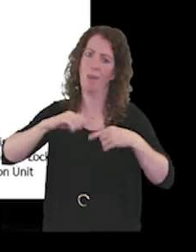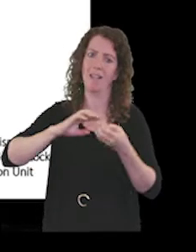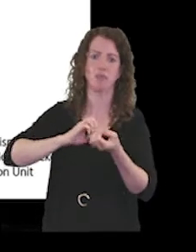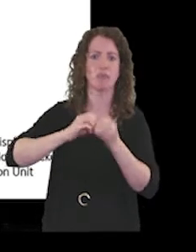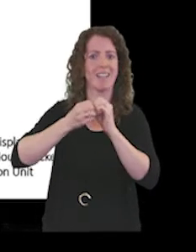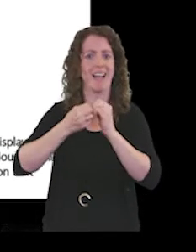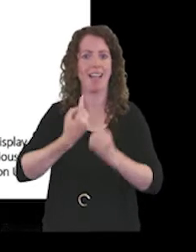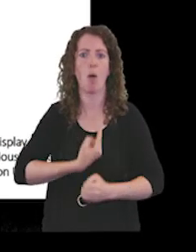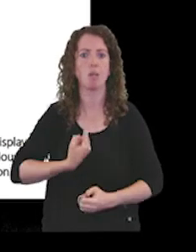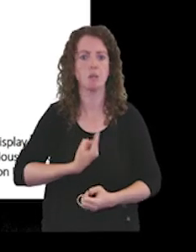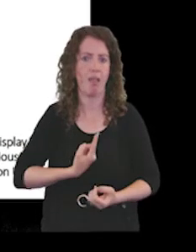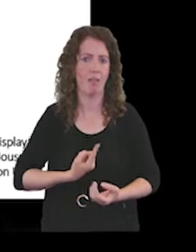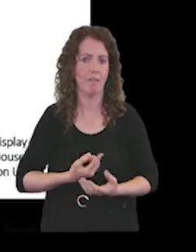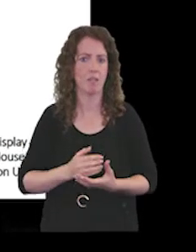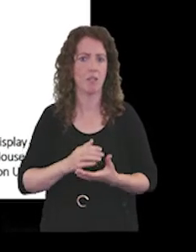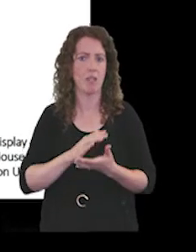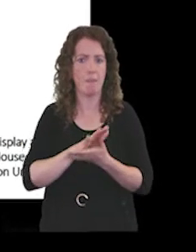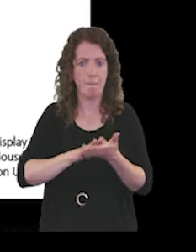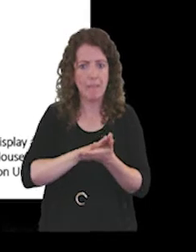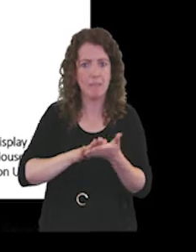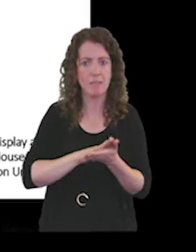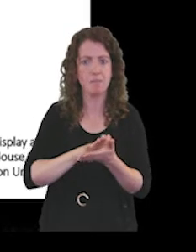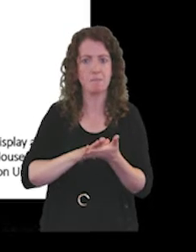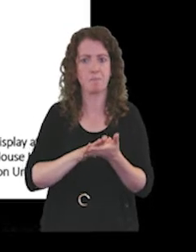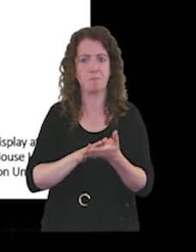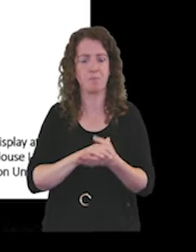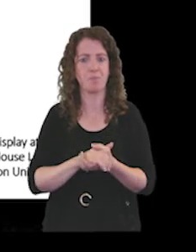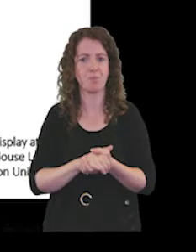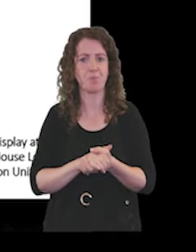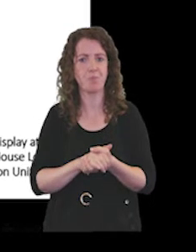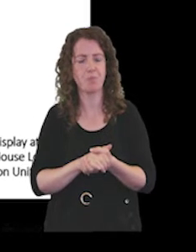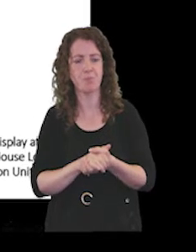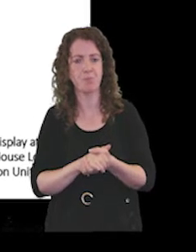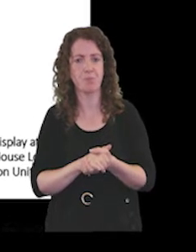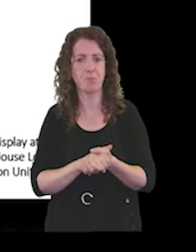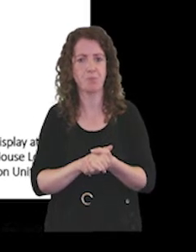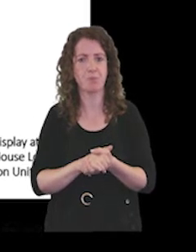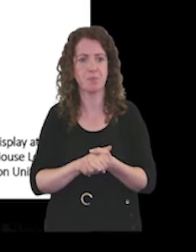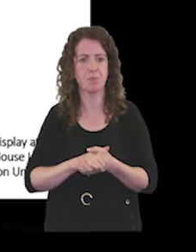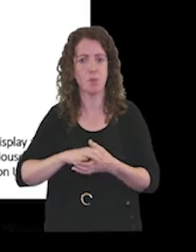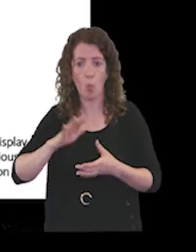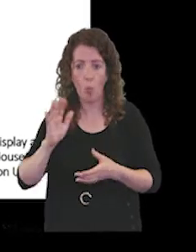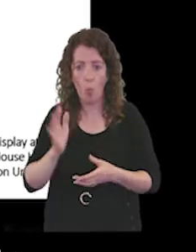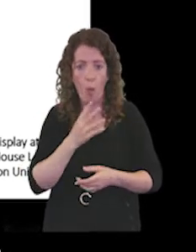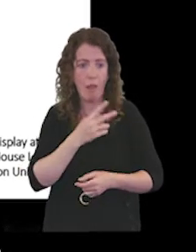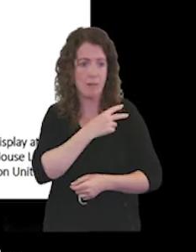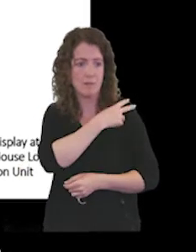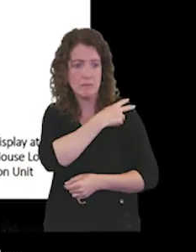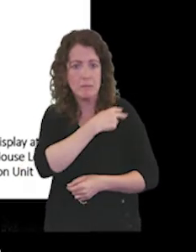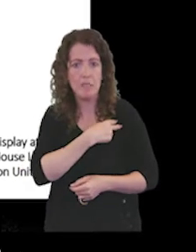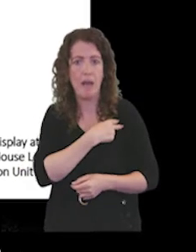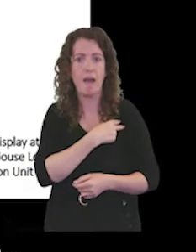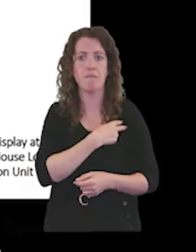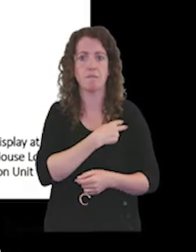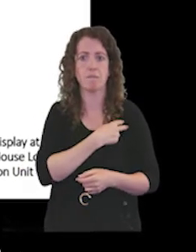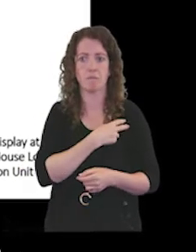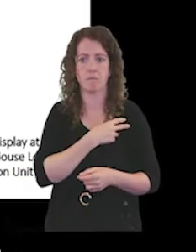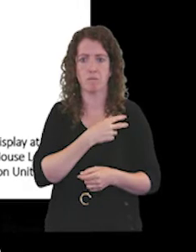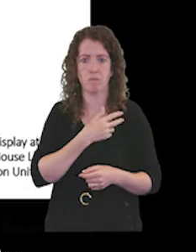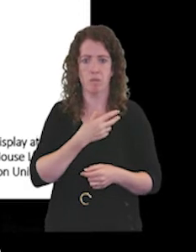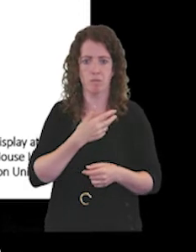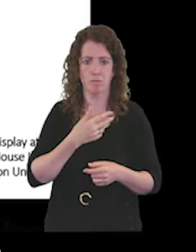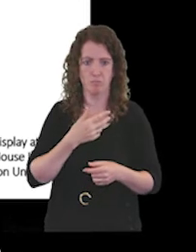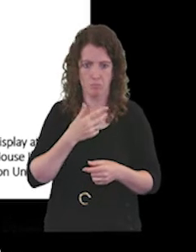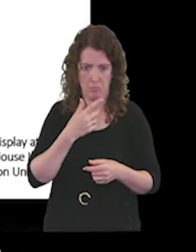to enable all the staff across the organisation to